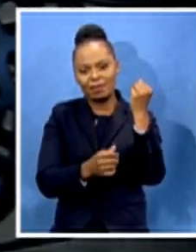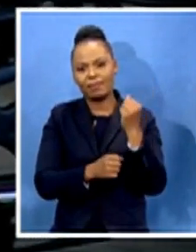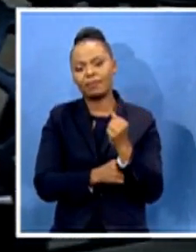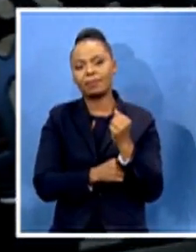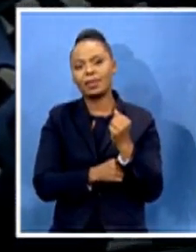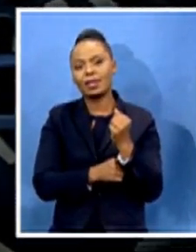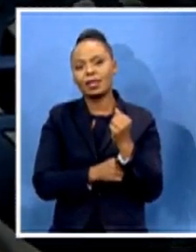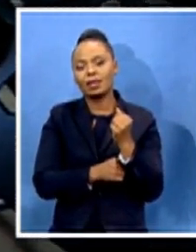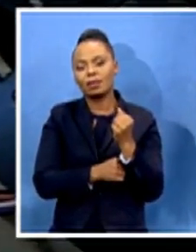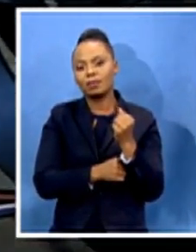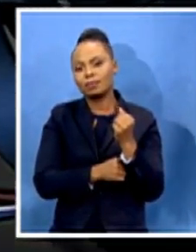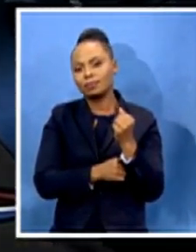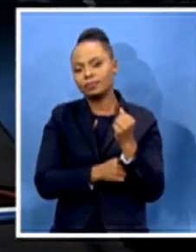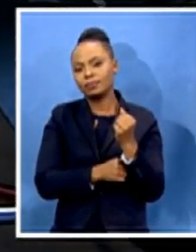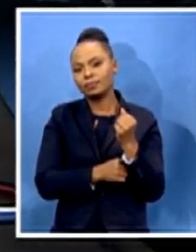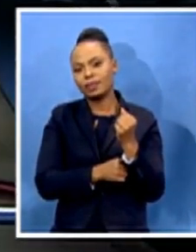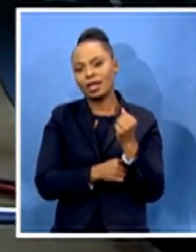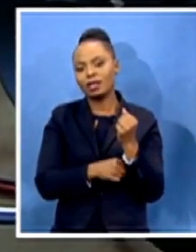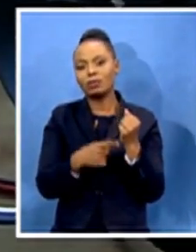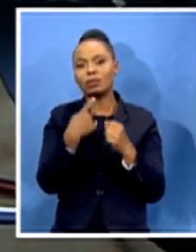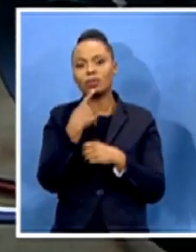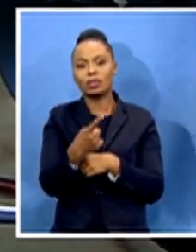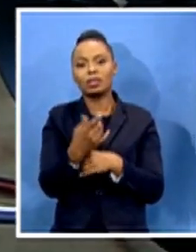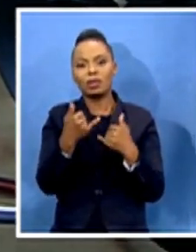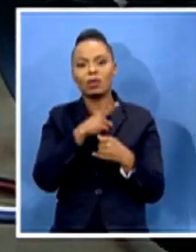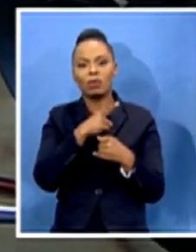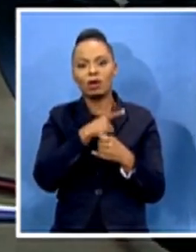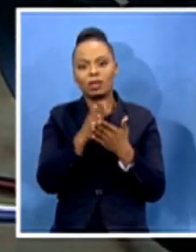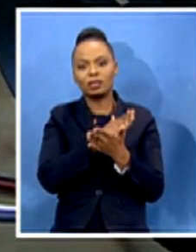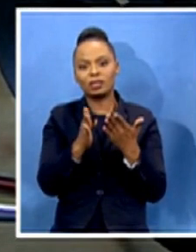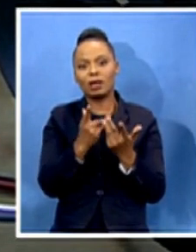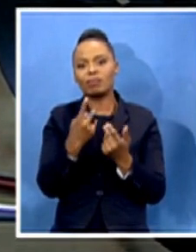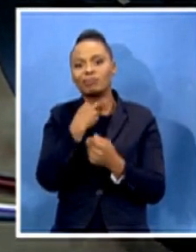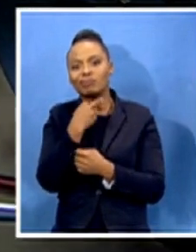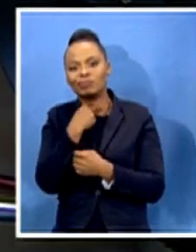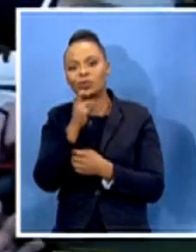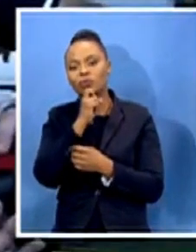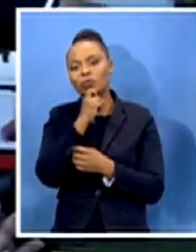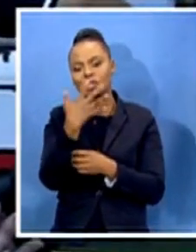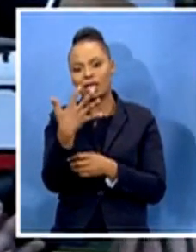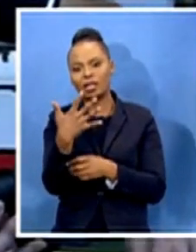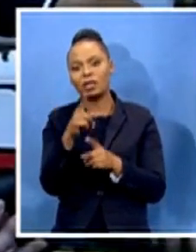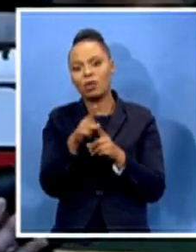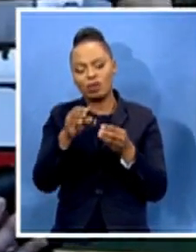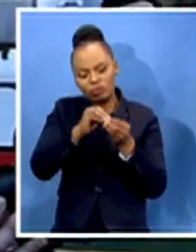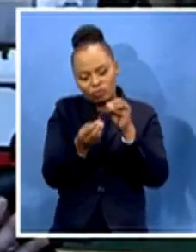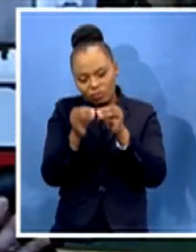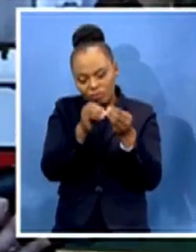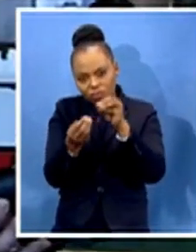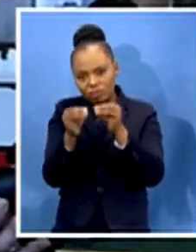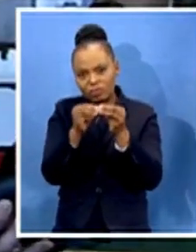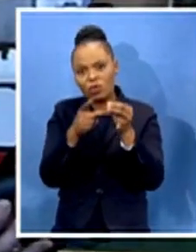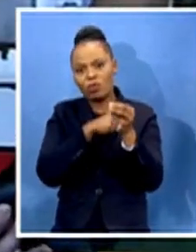because of poor functionality. There were challenges to put the device together because of COVID-19, but the students